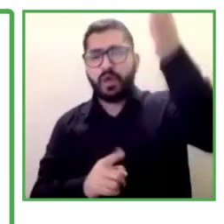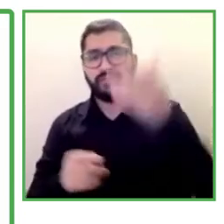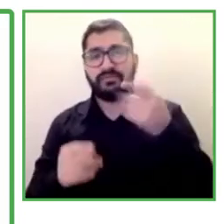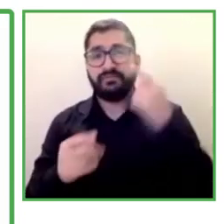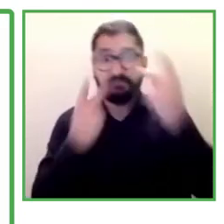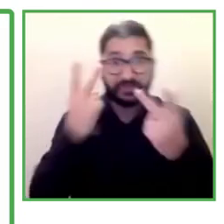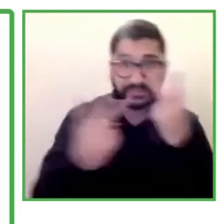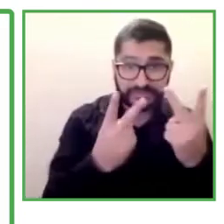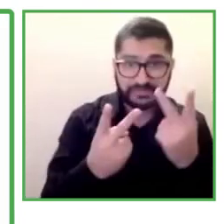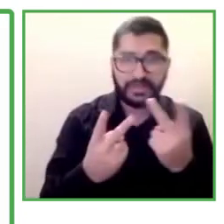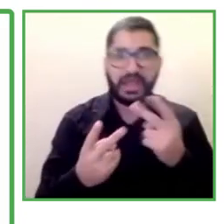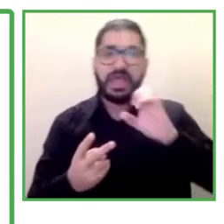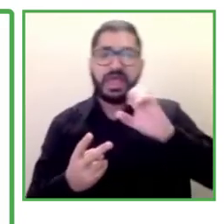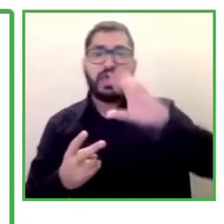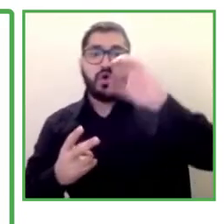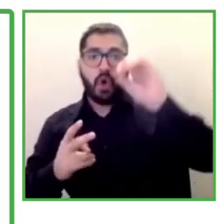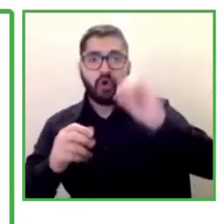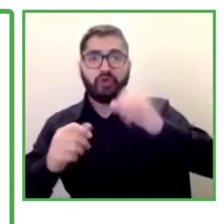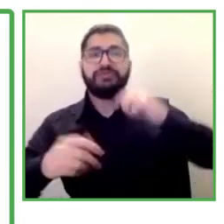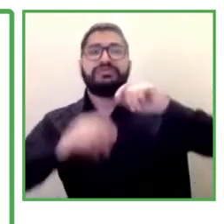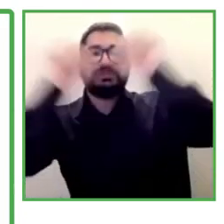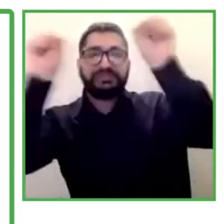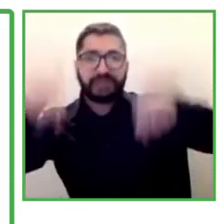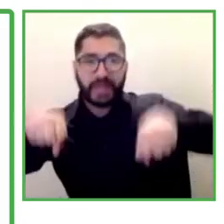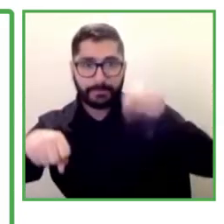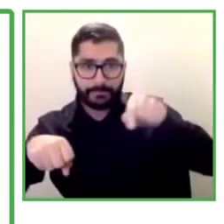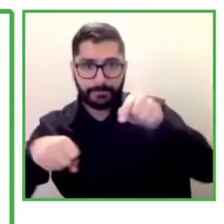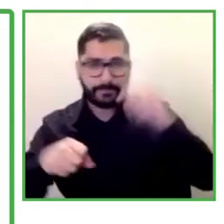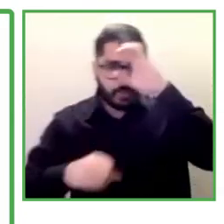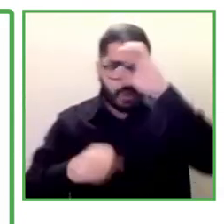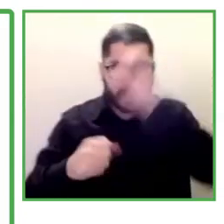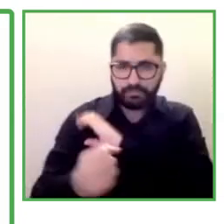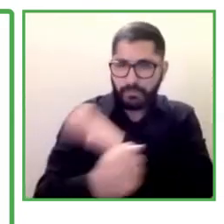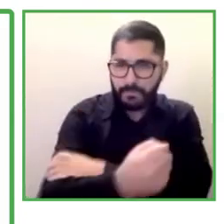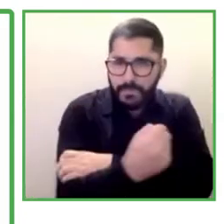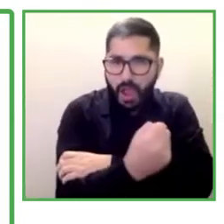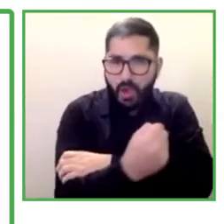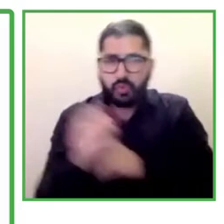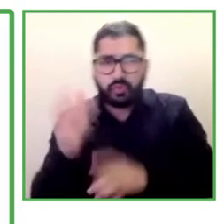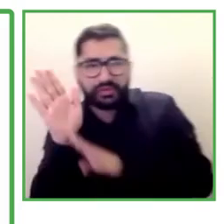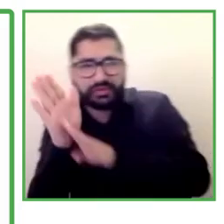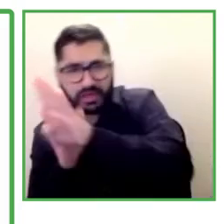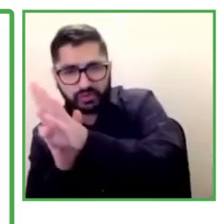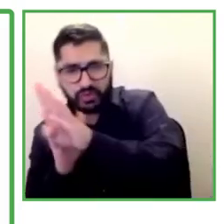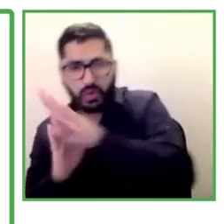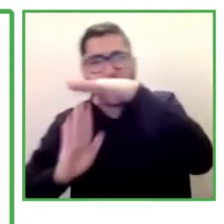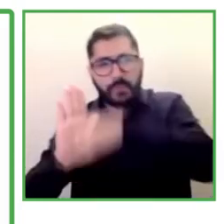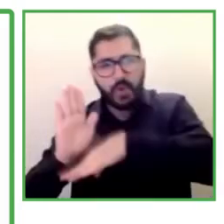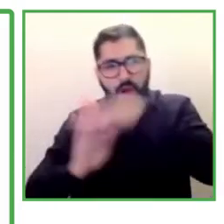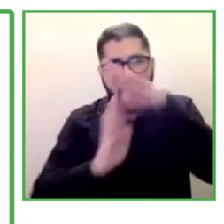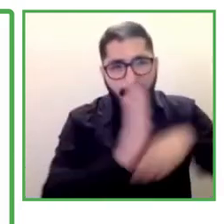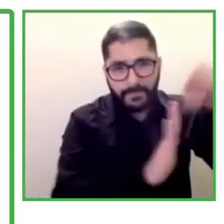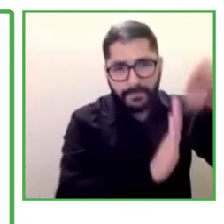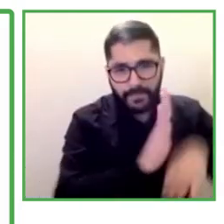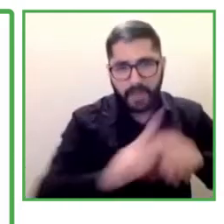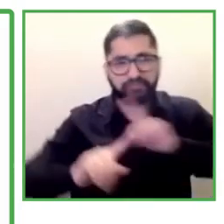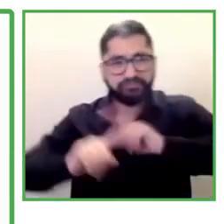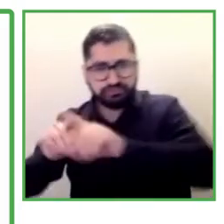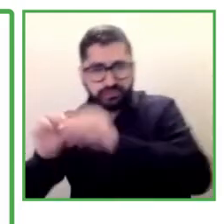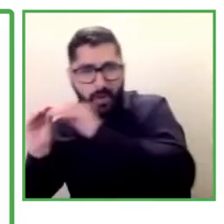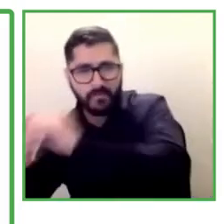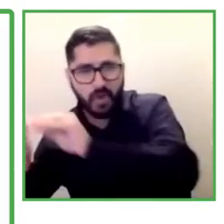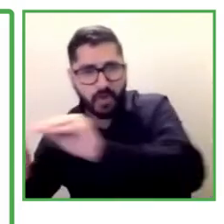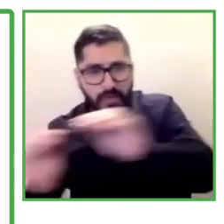and to try to boost the development of training programs that actually help social